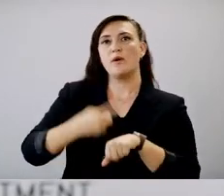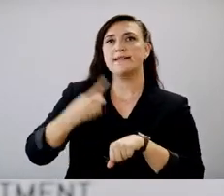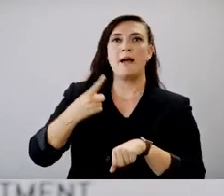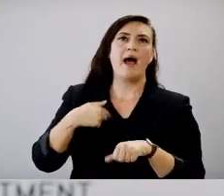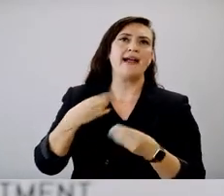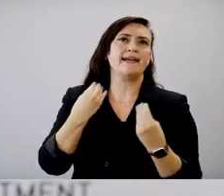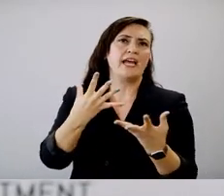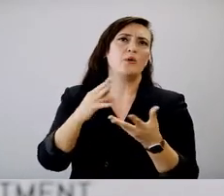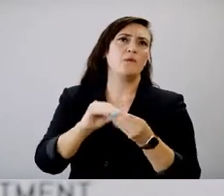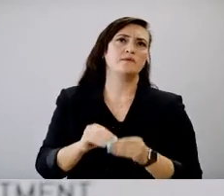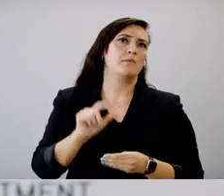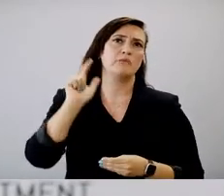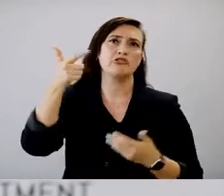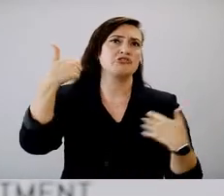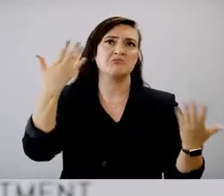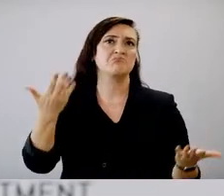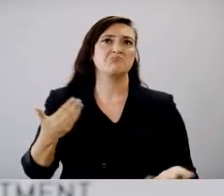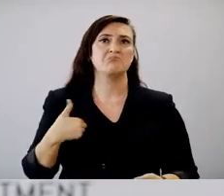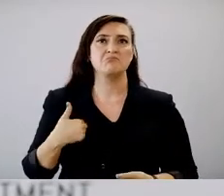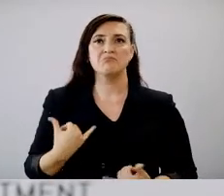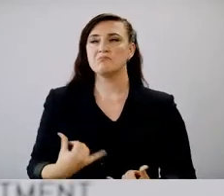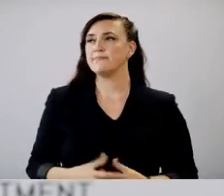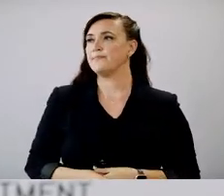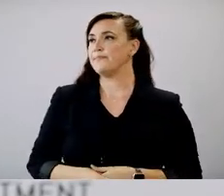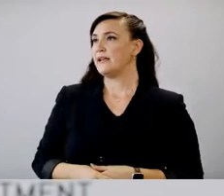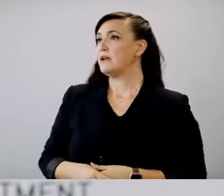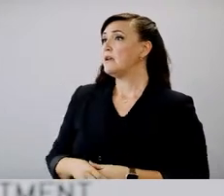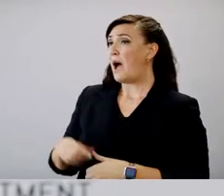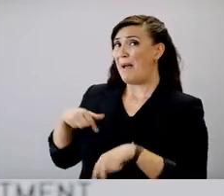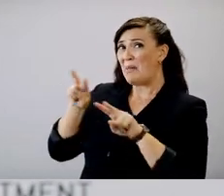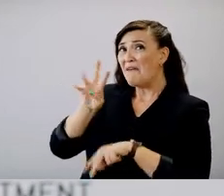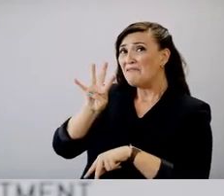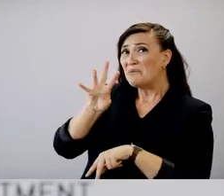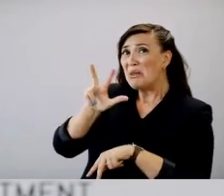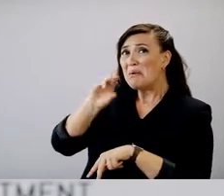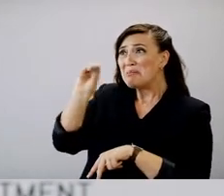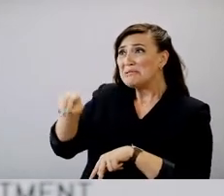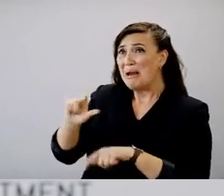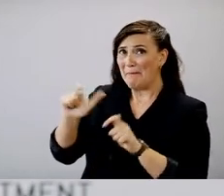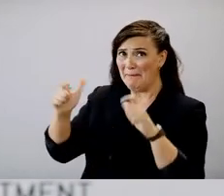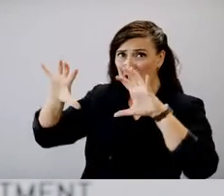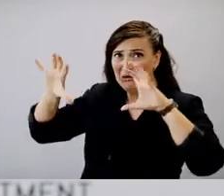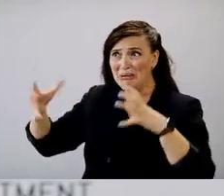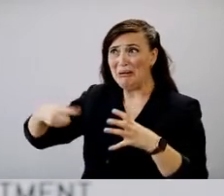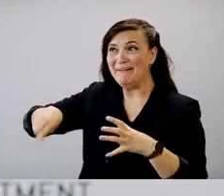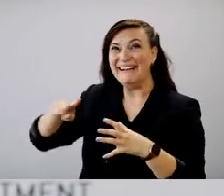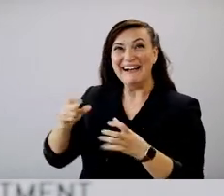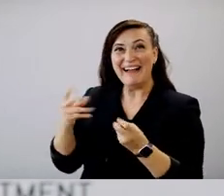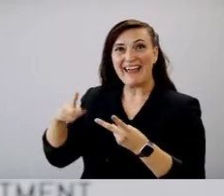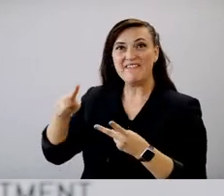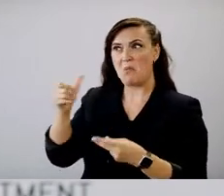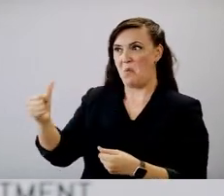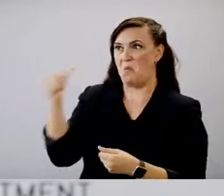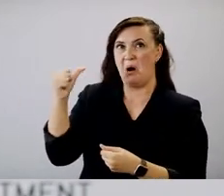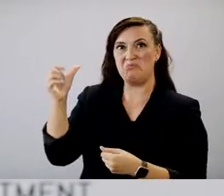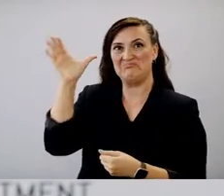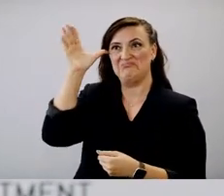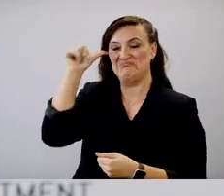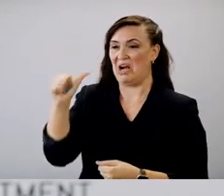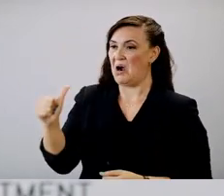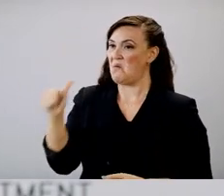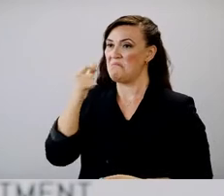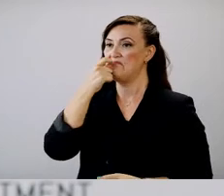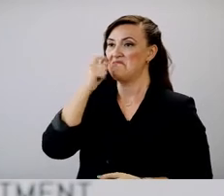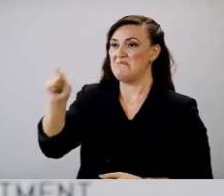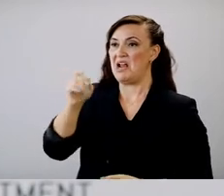dose versus have zero doses. Yeah. mean, I'm looking at 43%. That's a big chunk. And if a lot of them are people who just said,